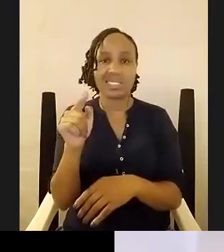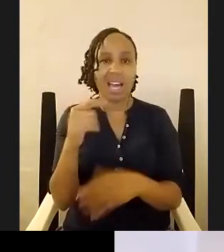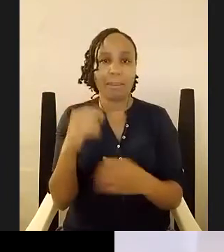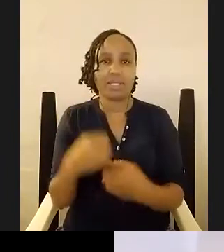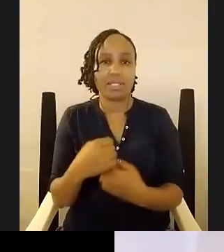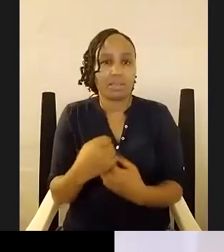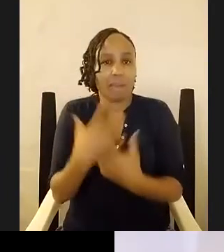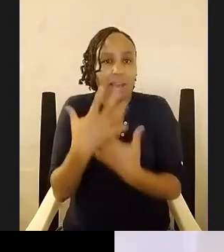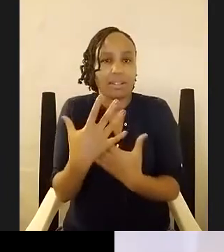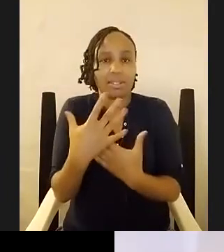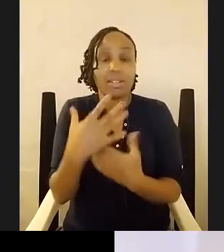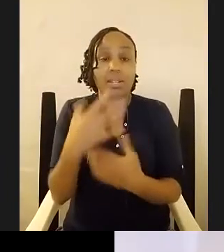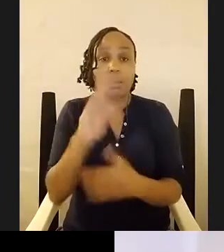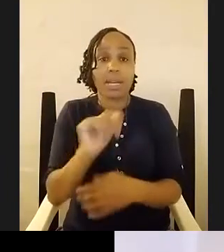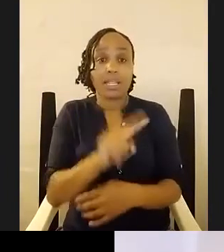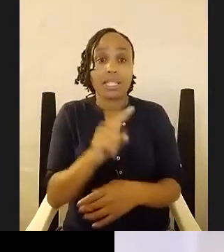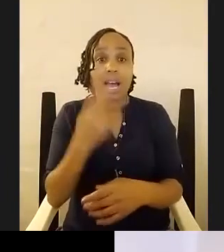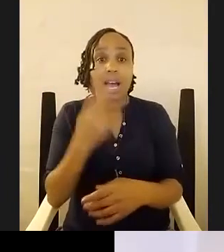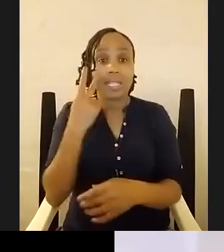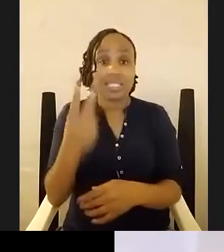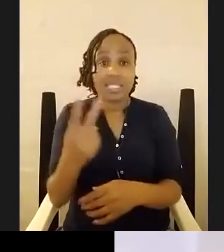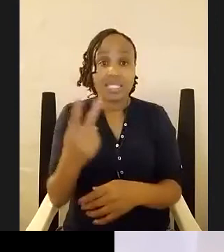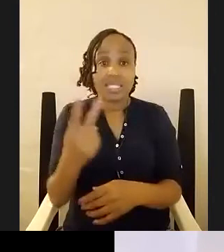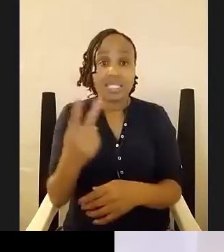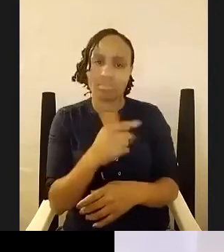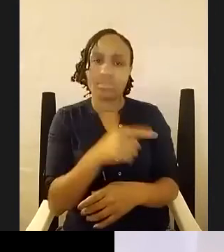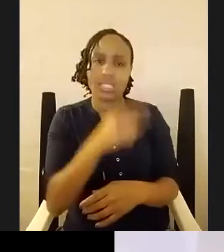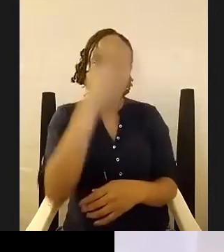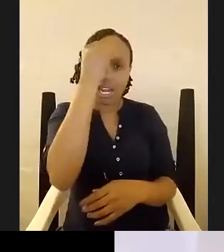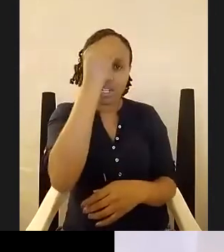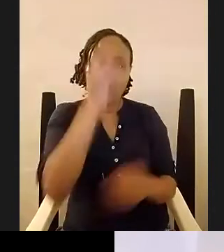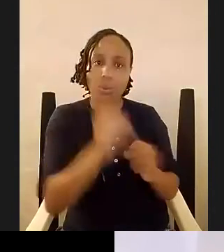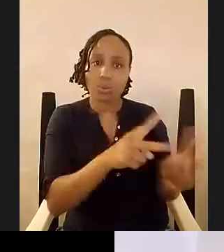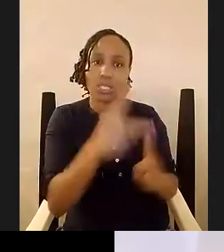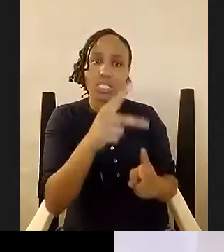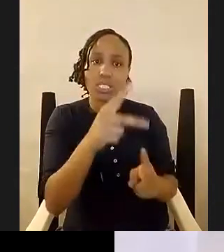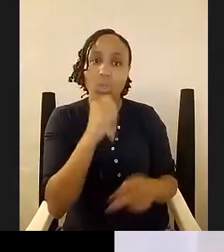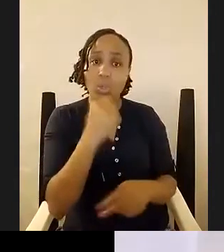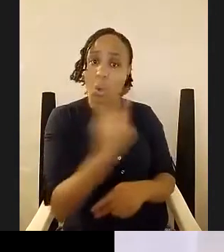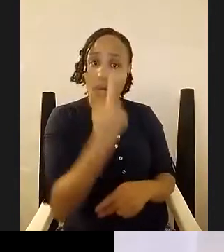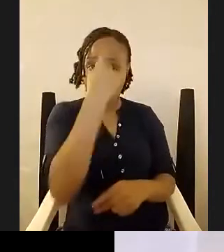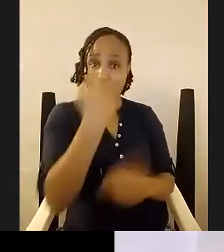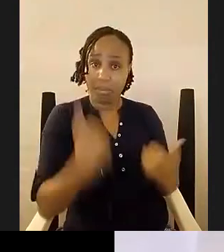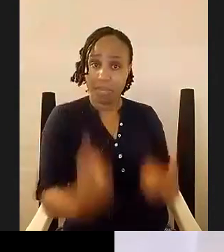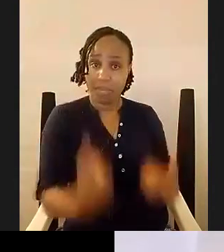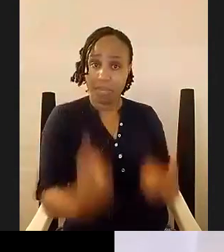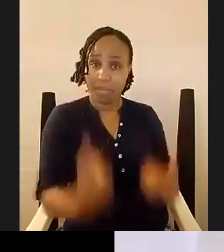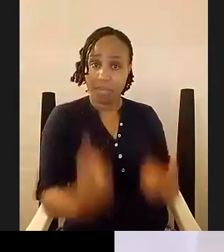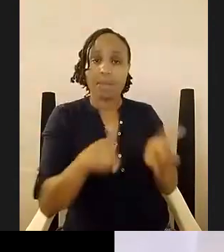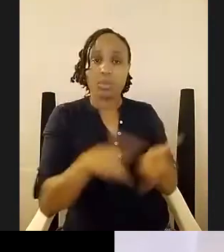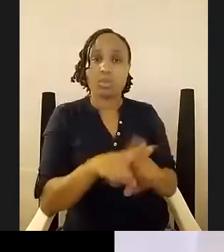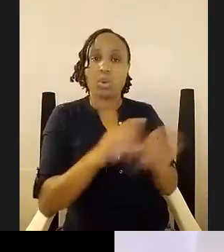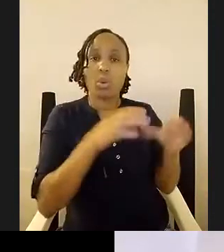i see it and i'm like this is a learning opportunity not only for for me but for my community and everything else that comes afterwards